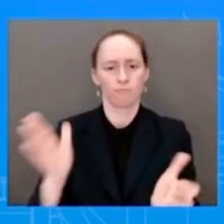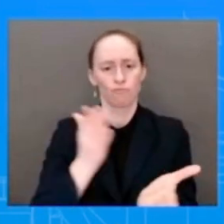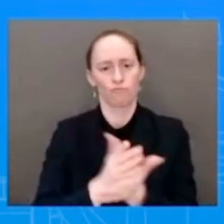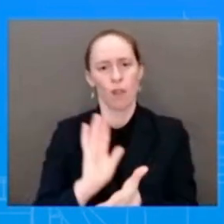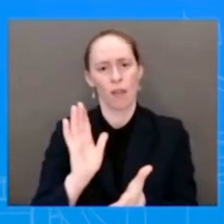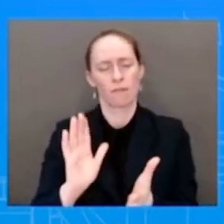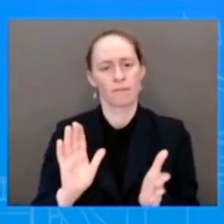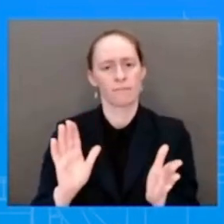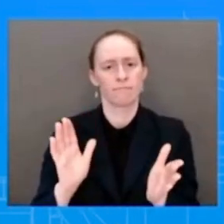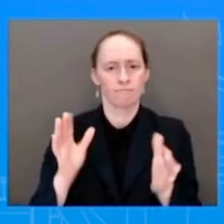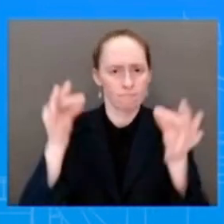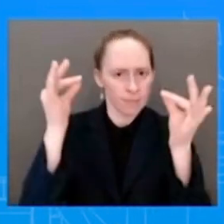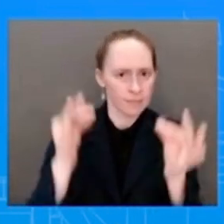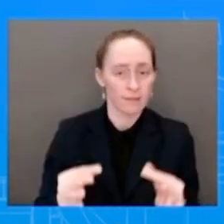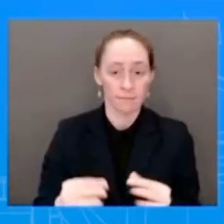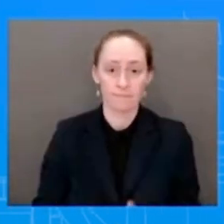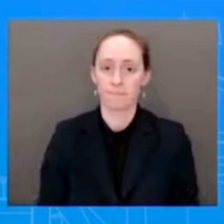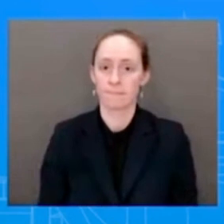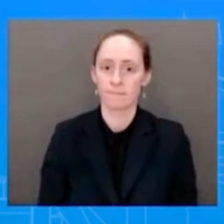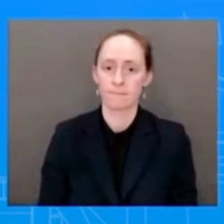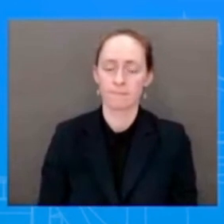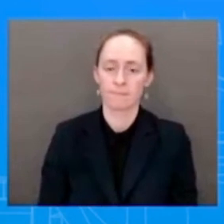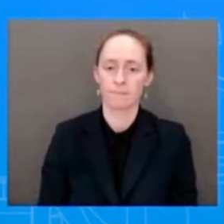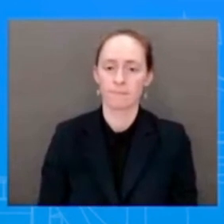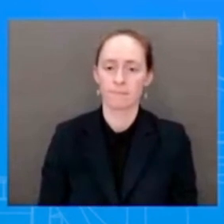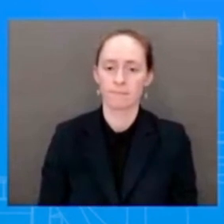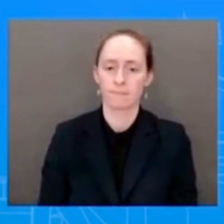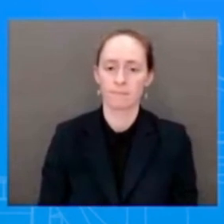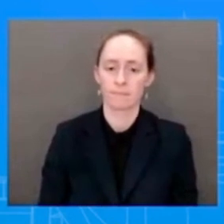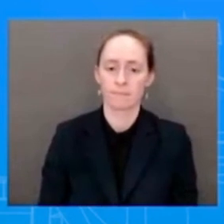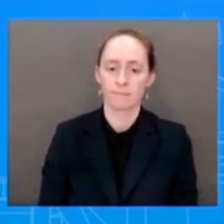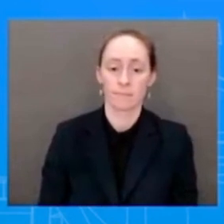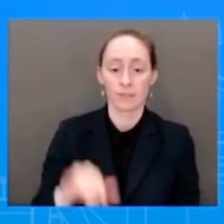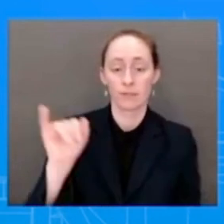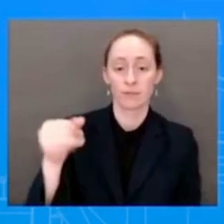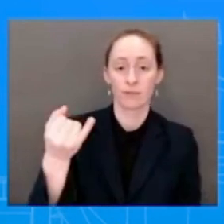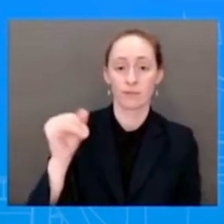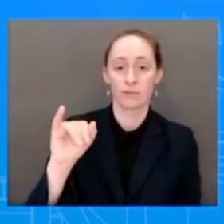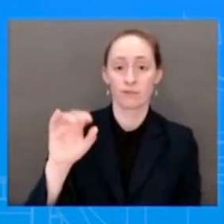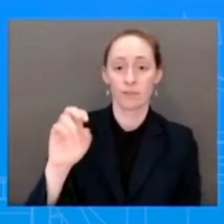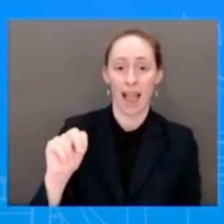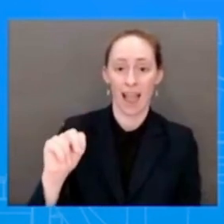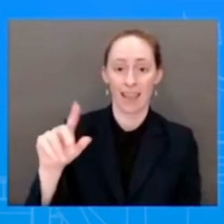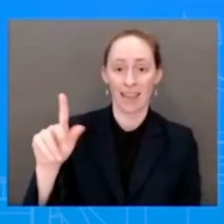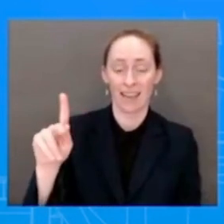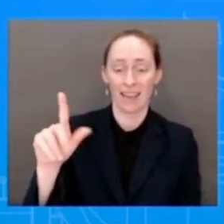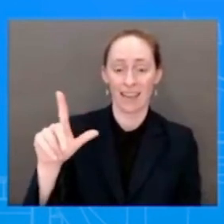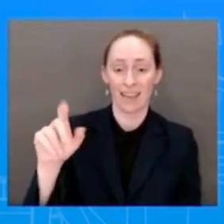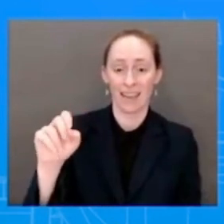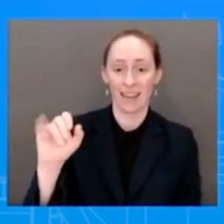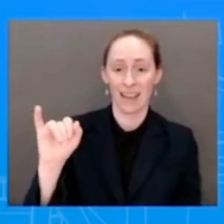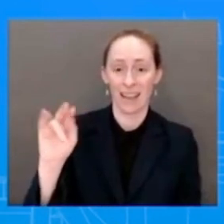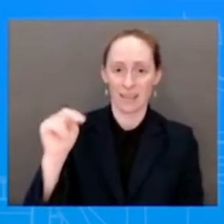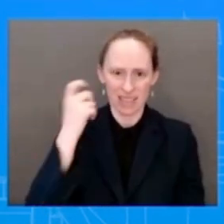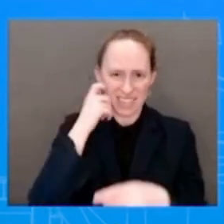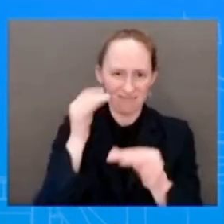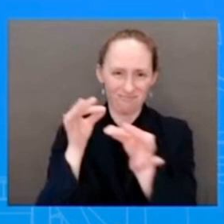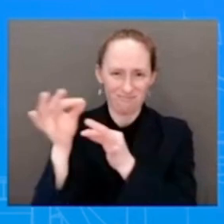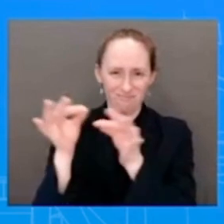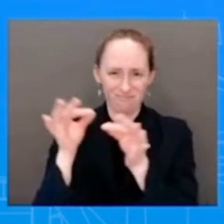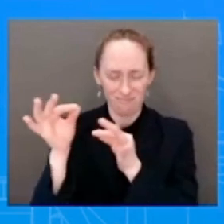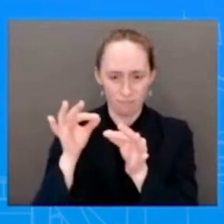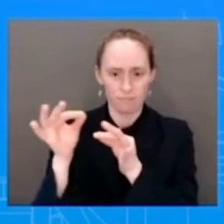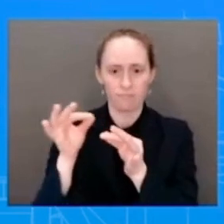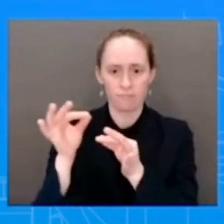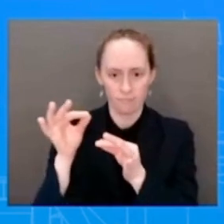Jen Klein, who runs our Gender Policy Council. She has done a phenomenal job speaking